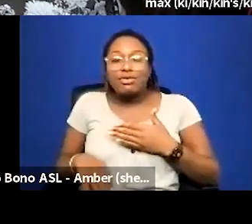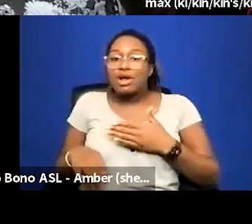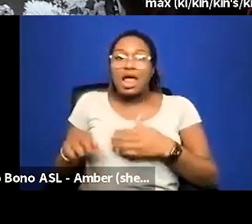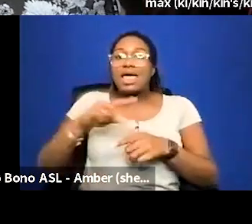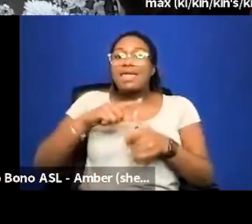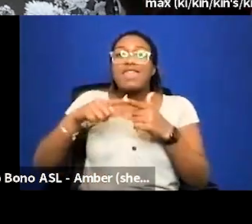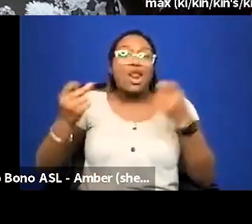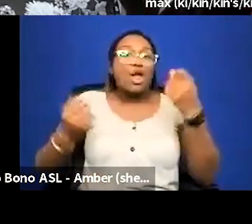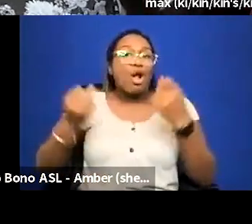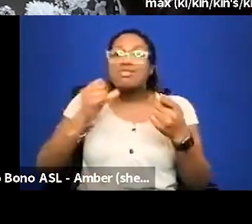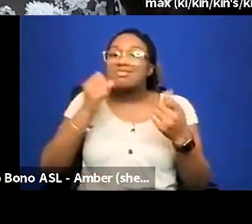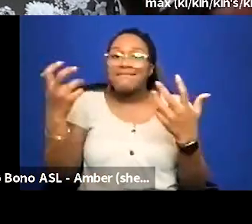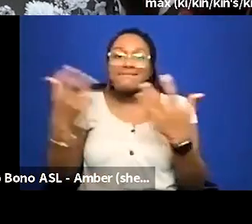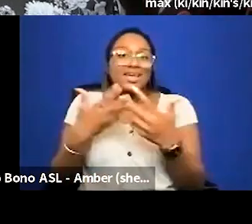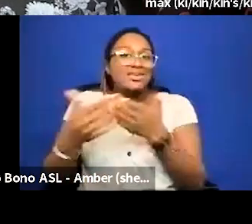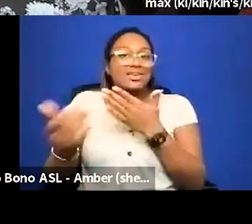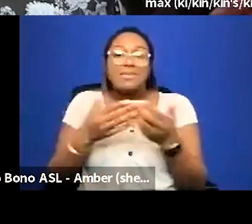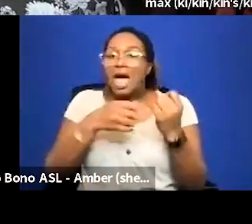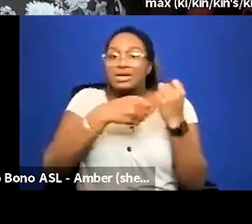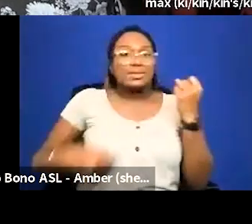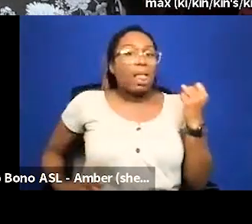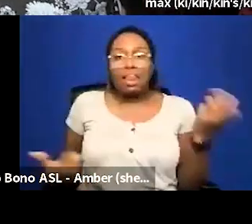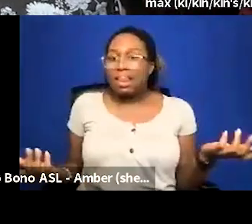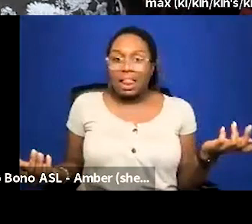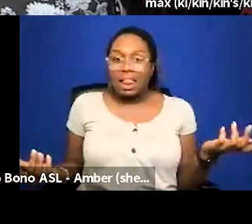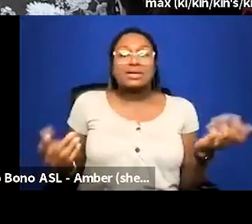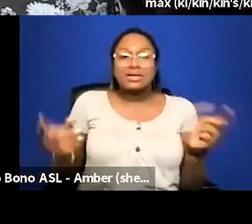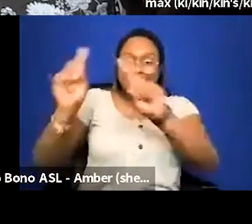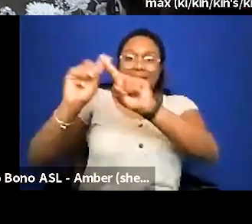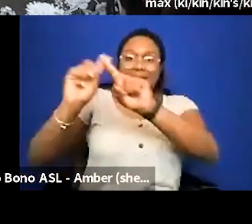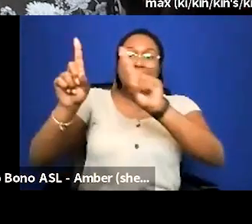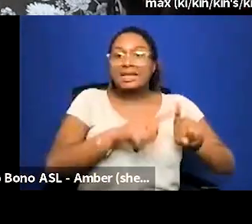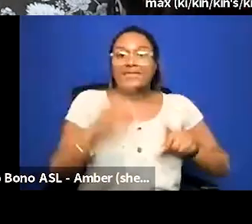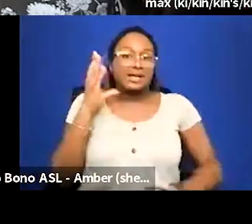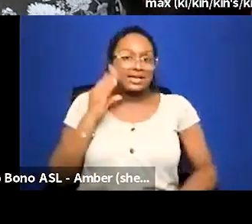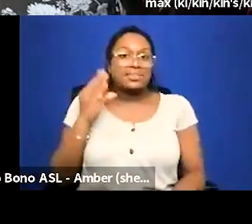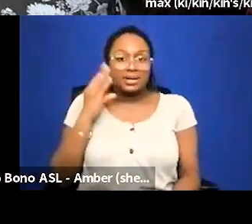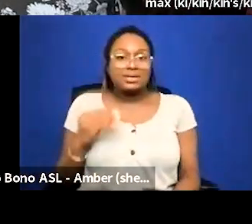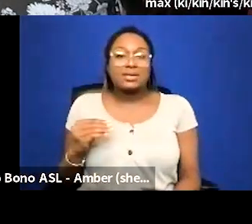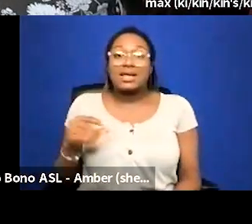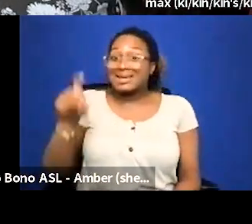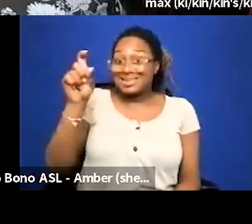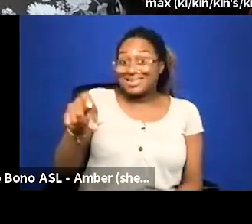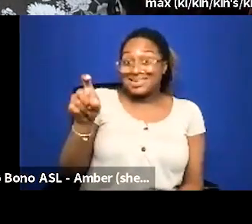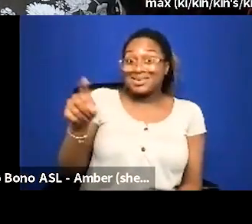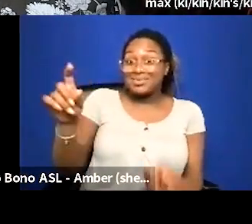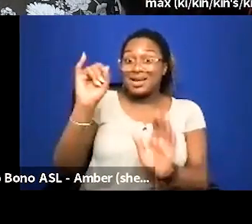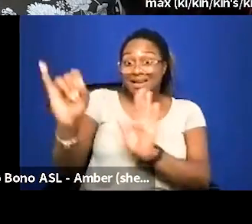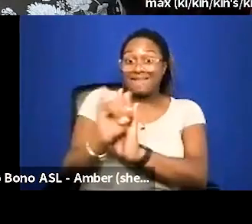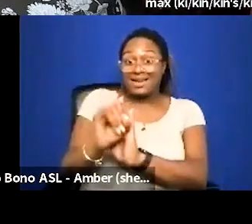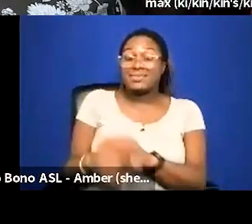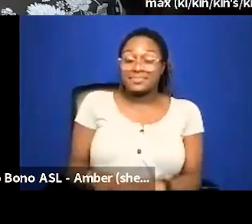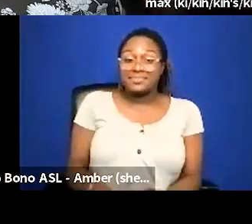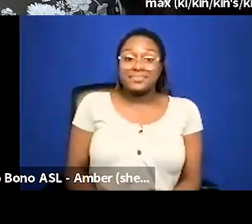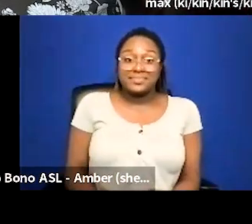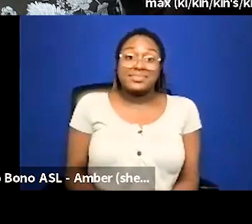regardless of seat belts right like there is there are differences in experience and i think they need to be identified that